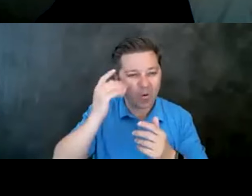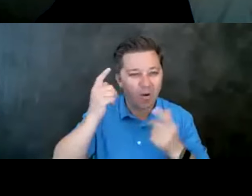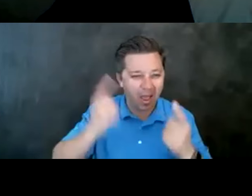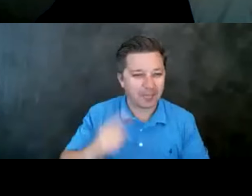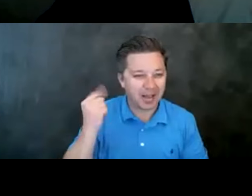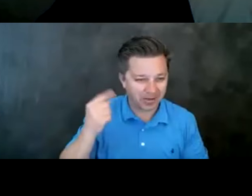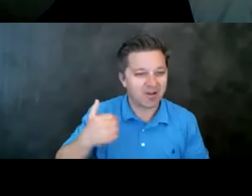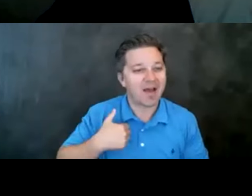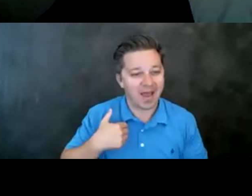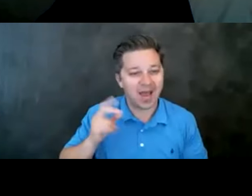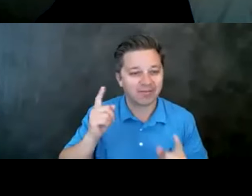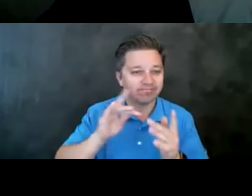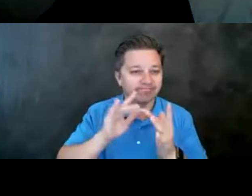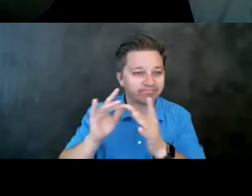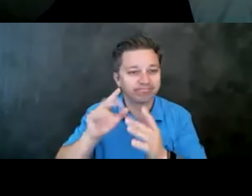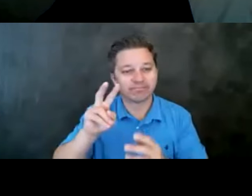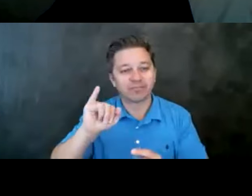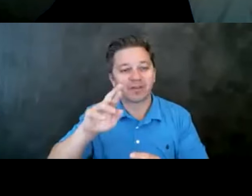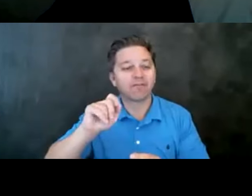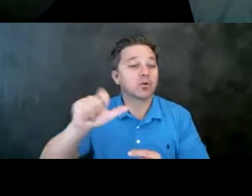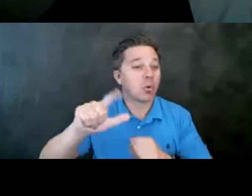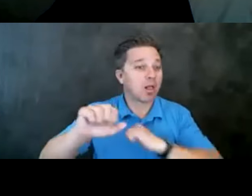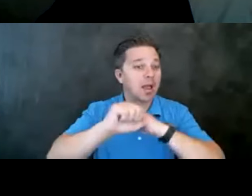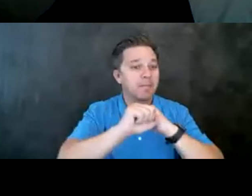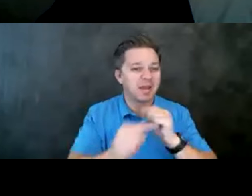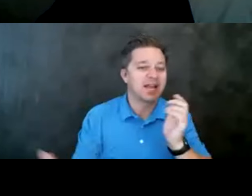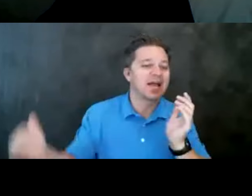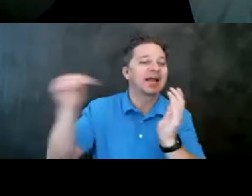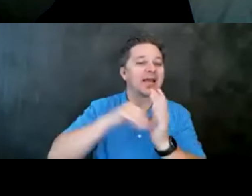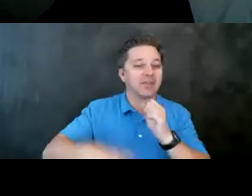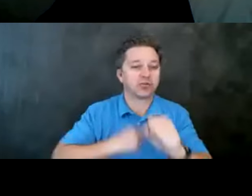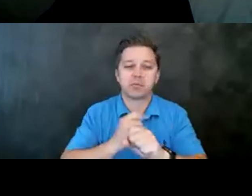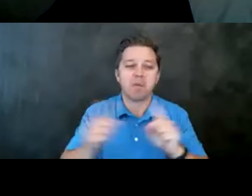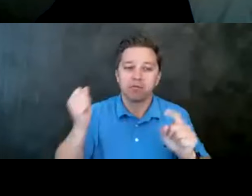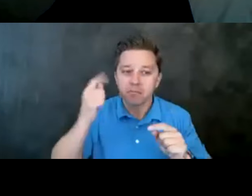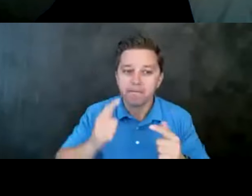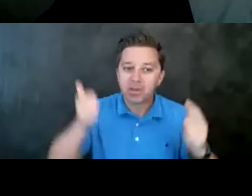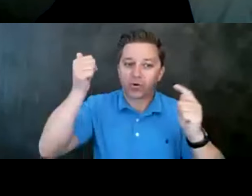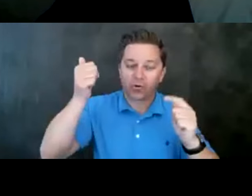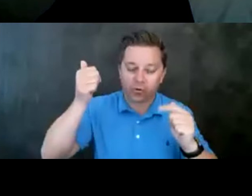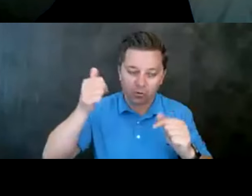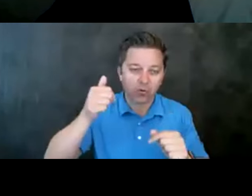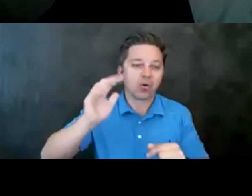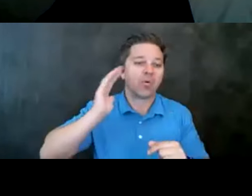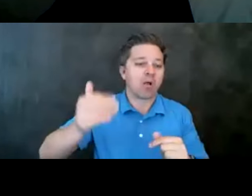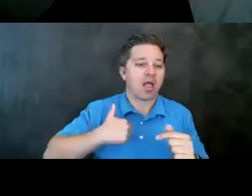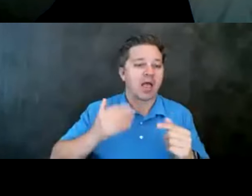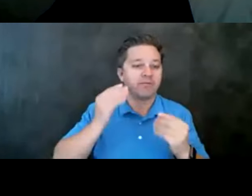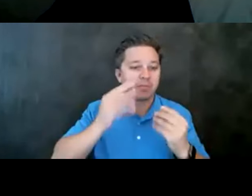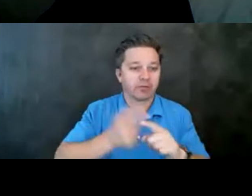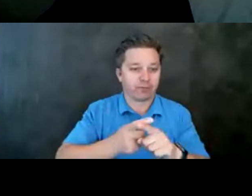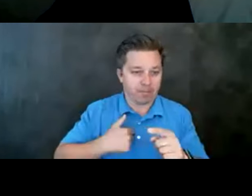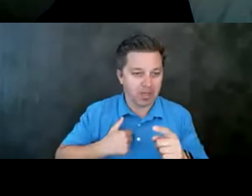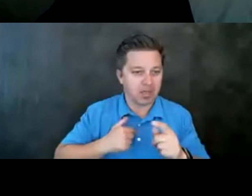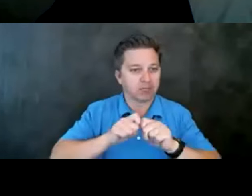a virtual campaign and this year we're aiming to do something similar, but bigger. And so you'll be getting some information from me. Um, anyone who's